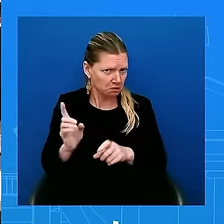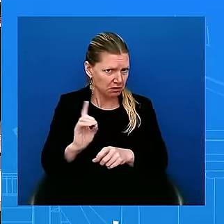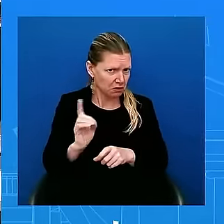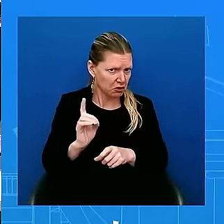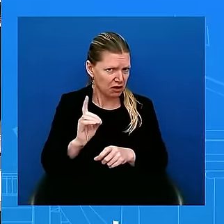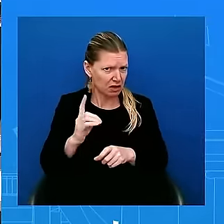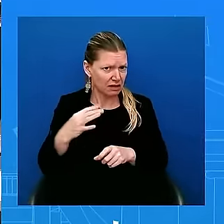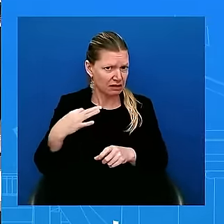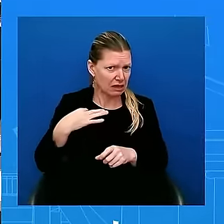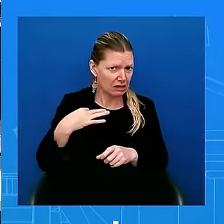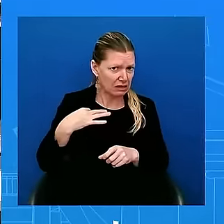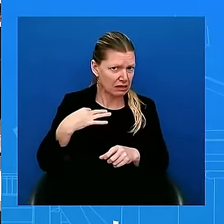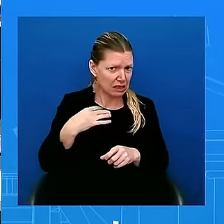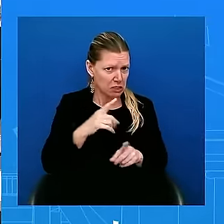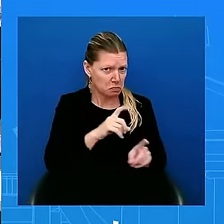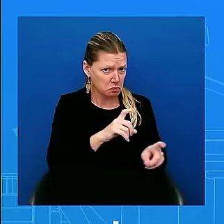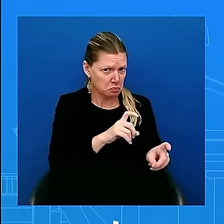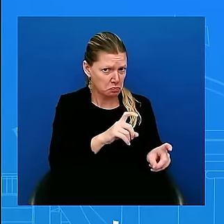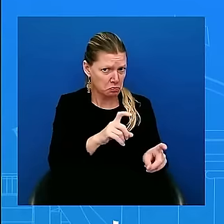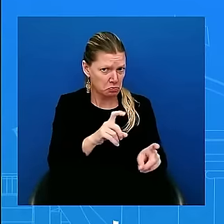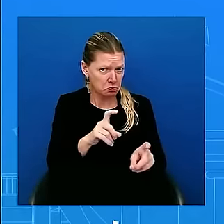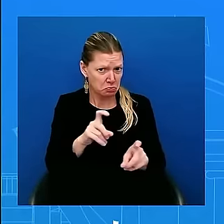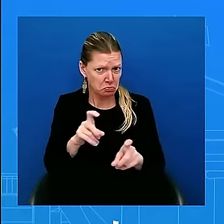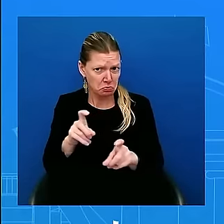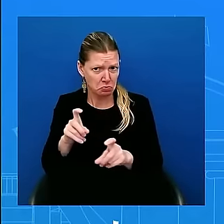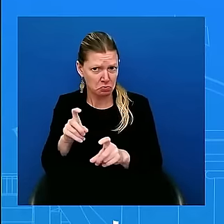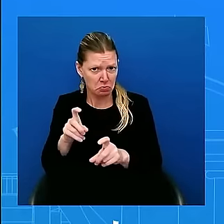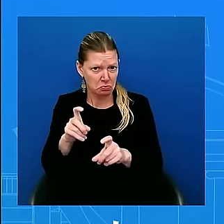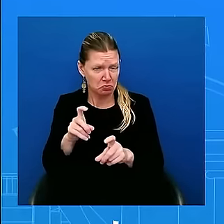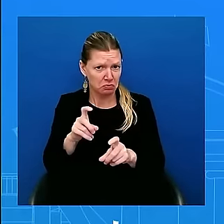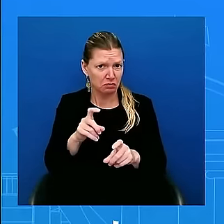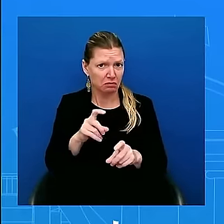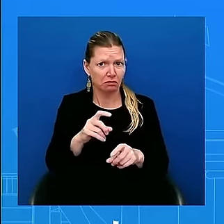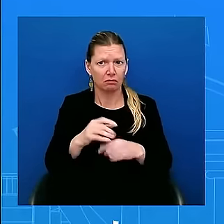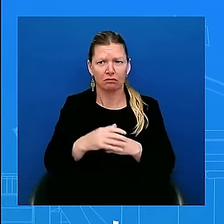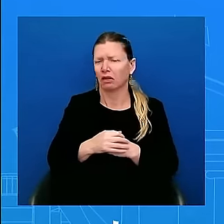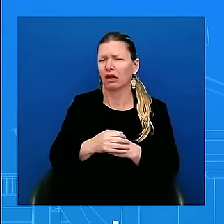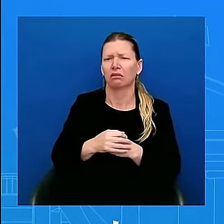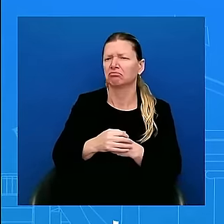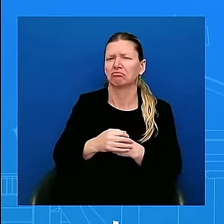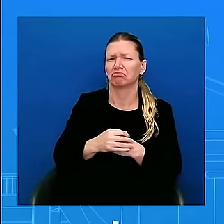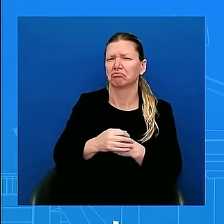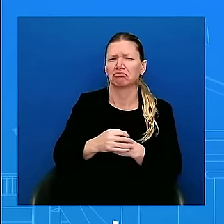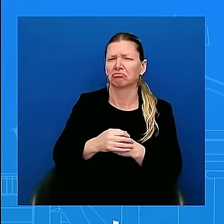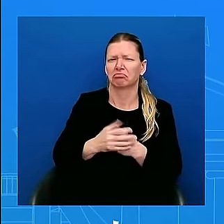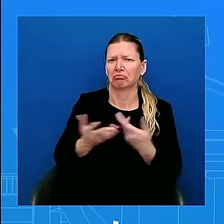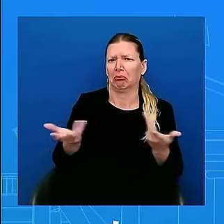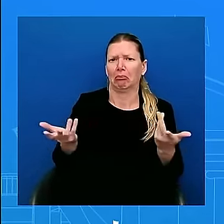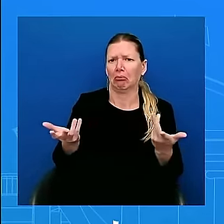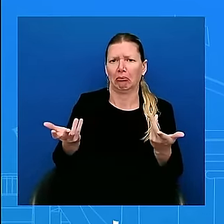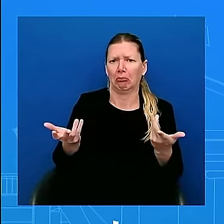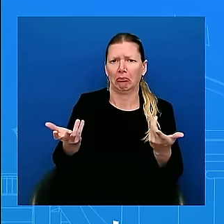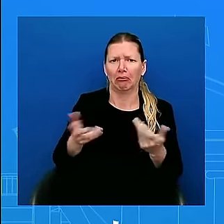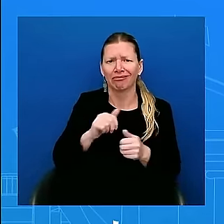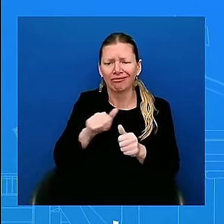that they wouldn't challenge her I'm not going to get into specifics or behind the scenes conversation I'm just not and also that's kind of on the campaign